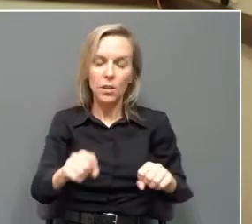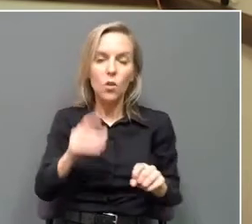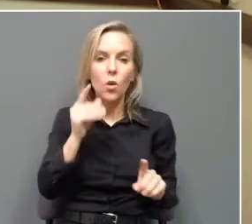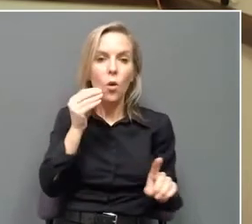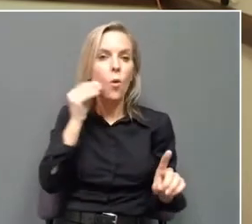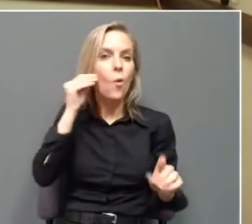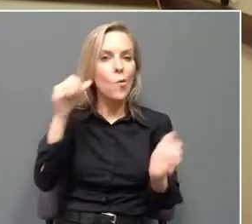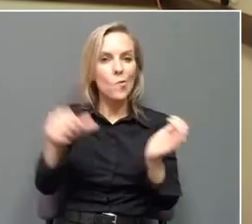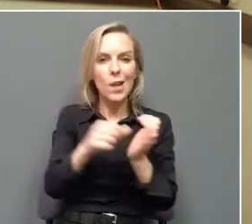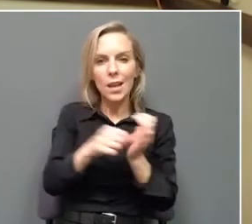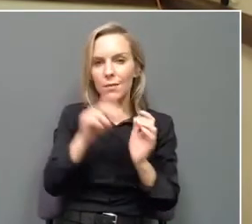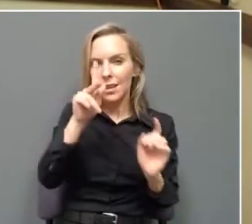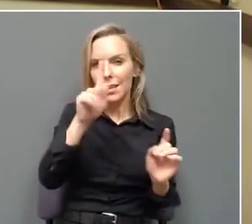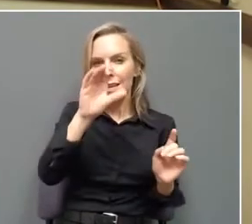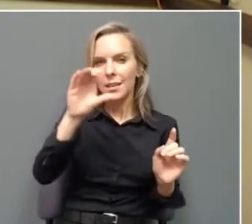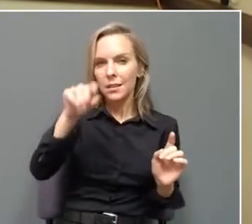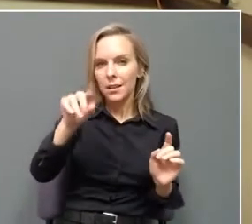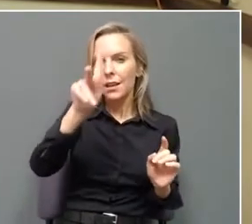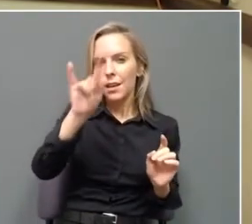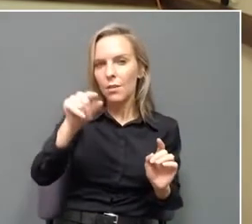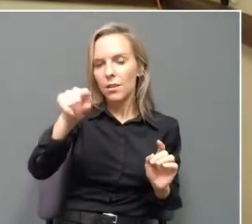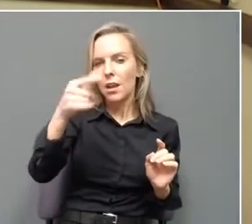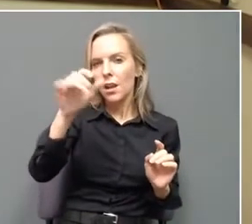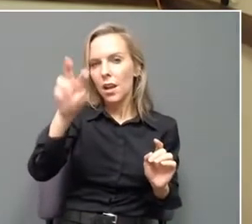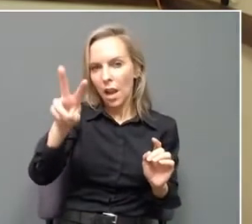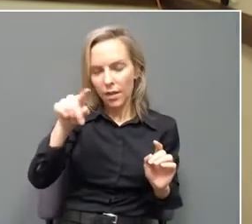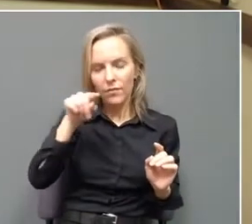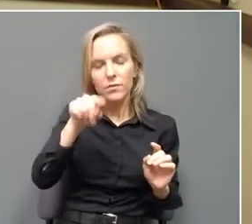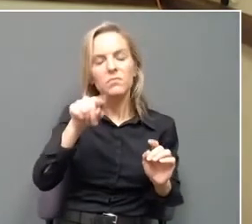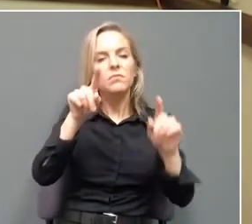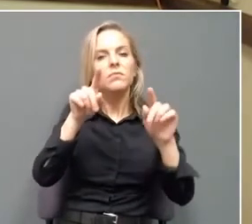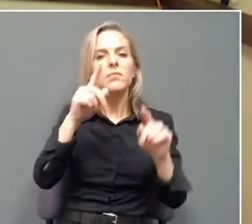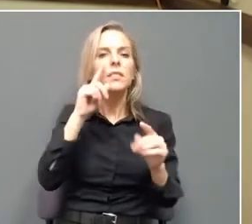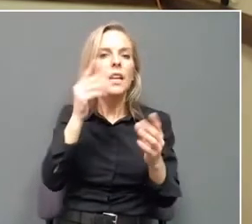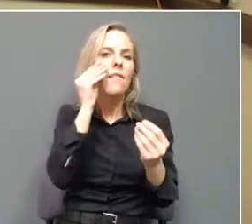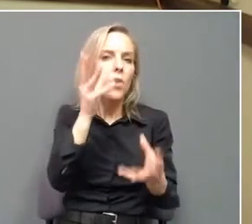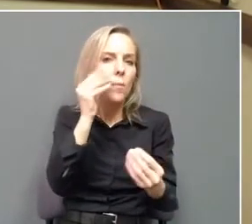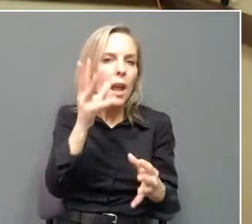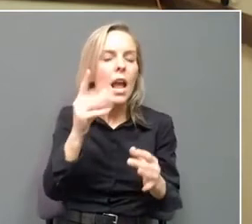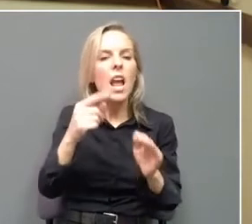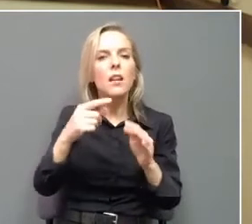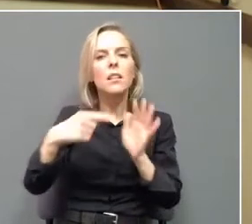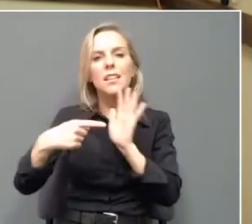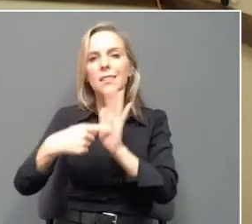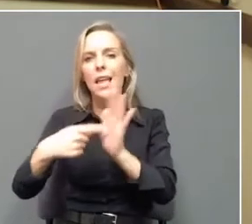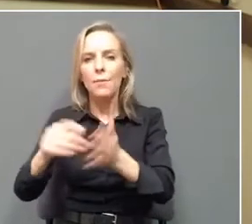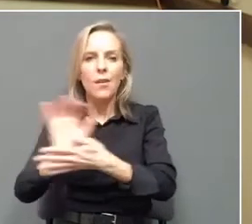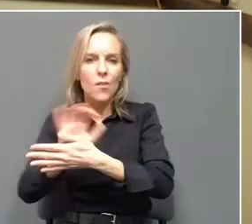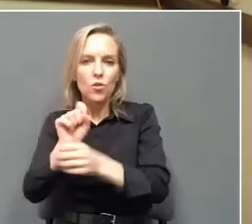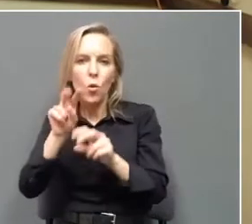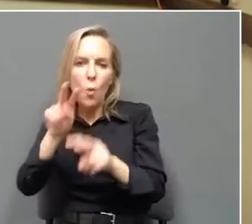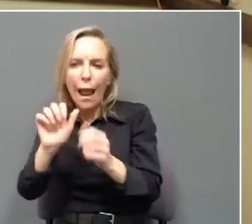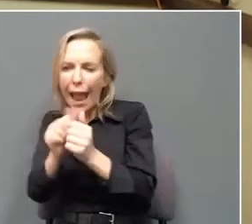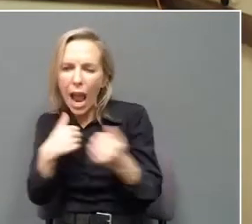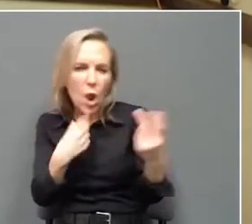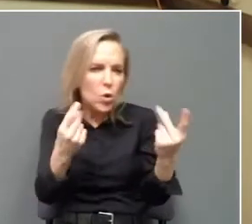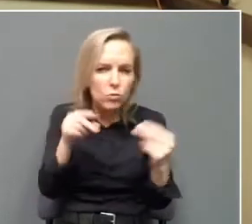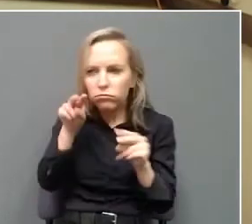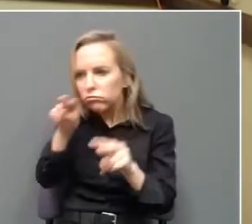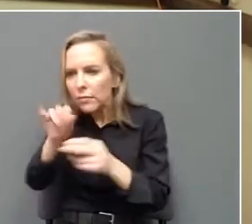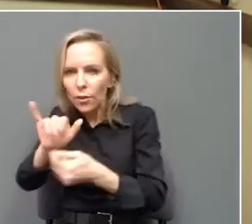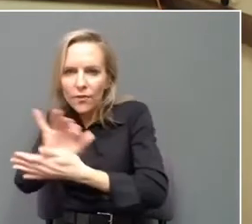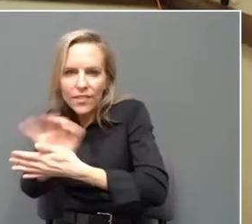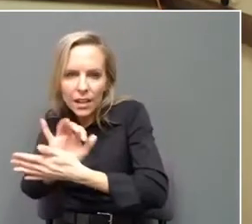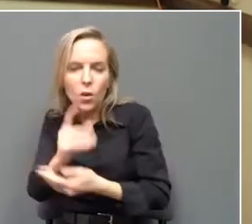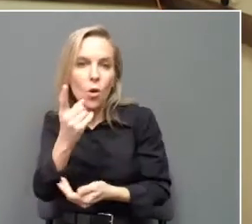kcc.ky.gov has information and tutorial videos for you. And this is just one more way we're trying